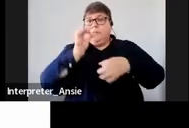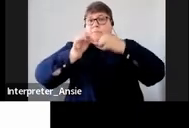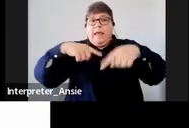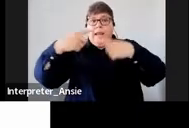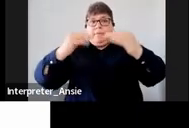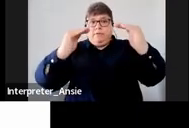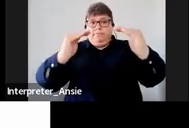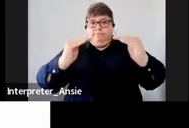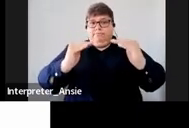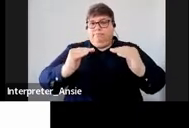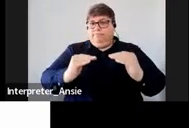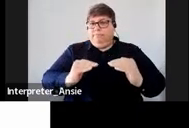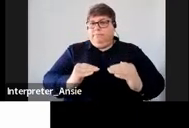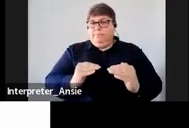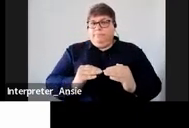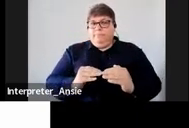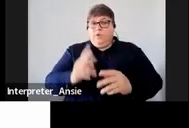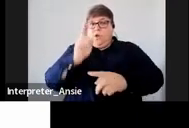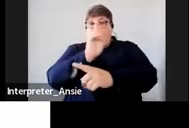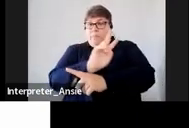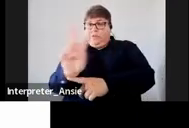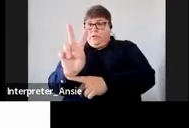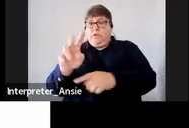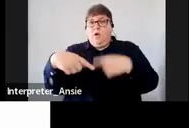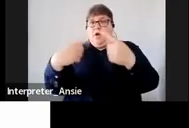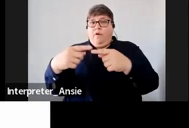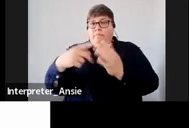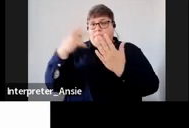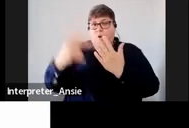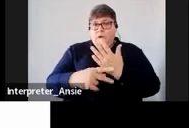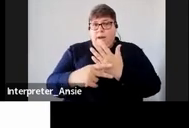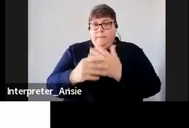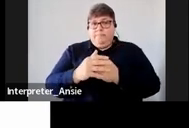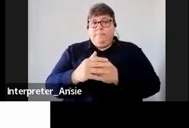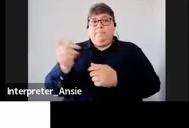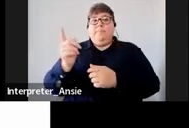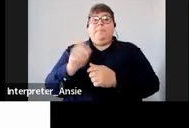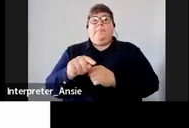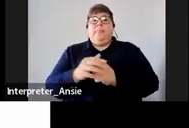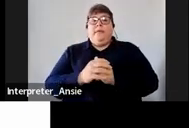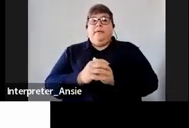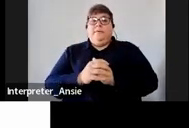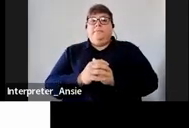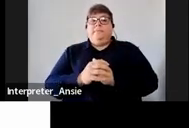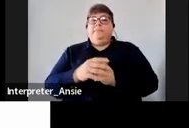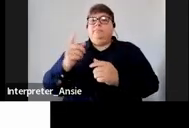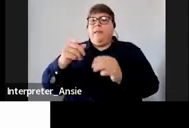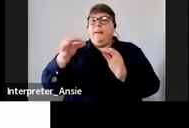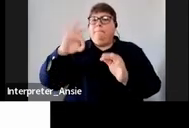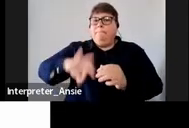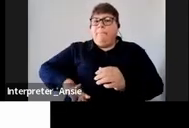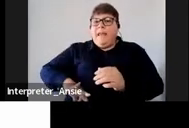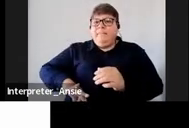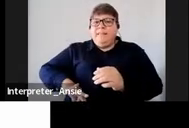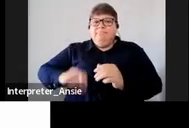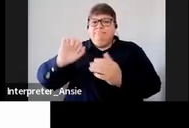presentation I'm going to talk about the objectives of the program I'm talking about the voluntary disclosure program and what are the benefits there of the